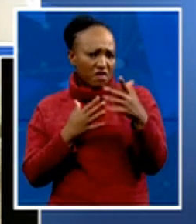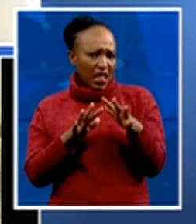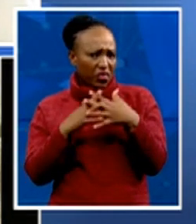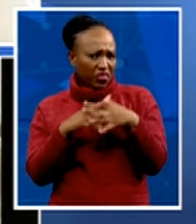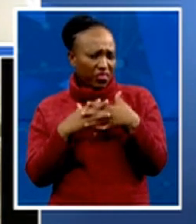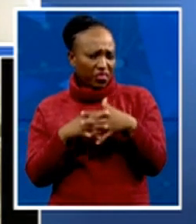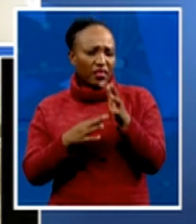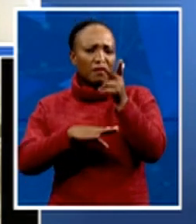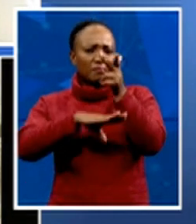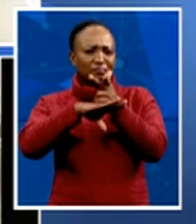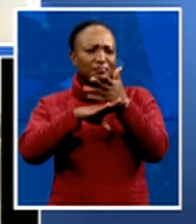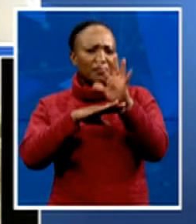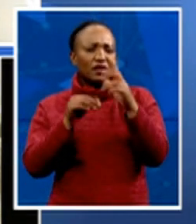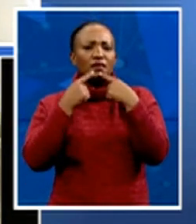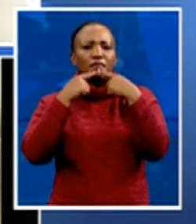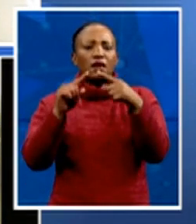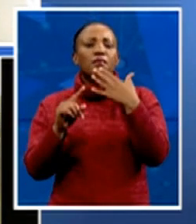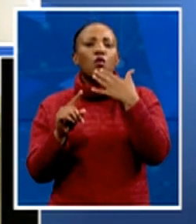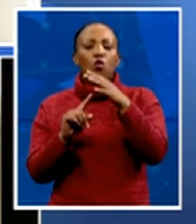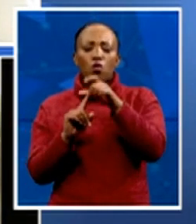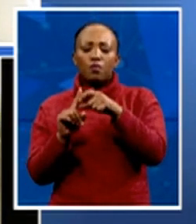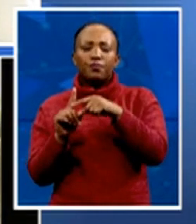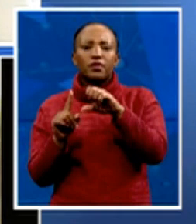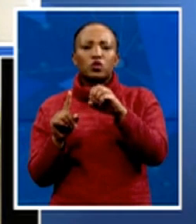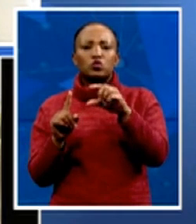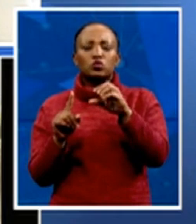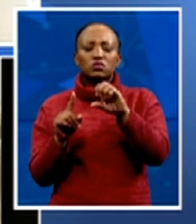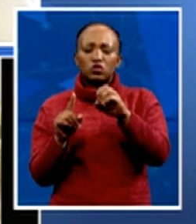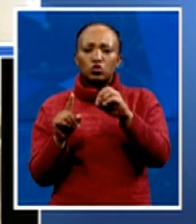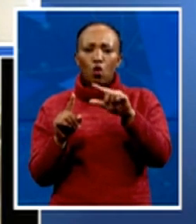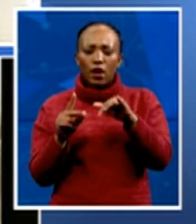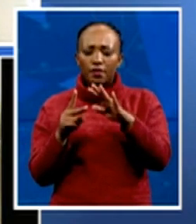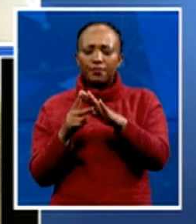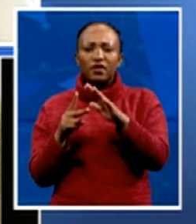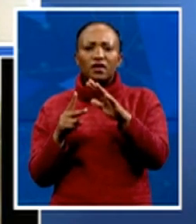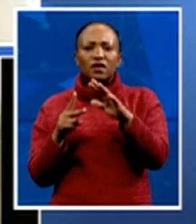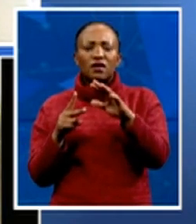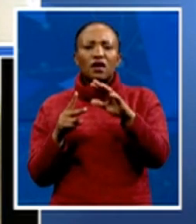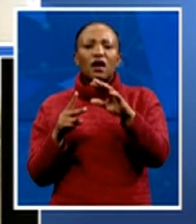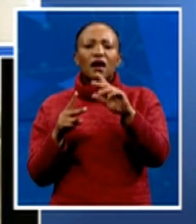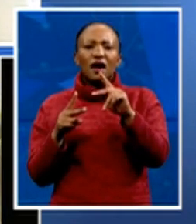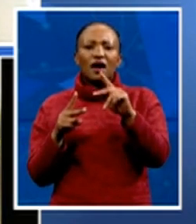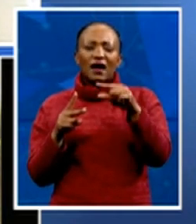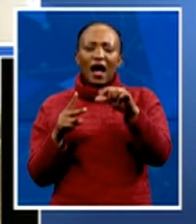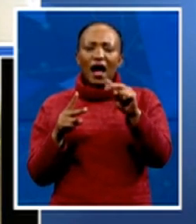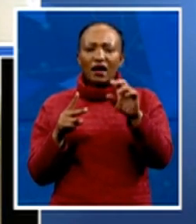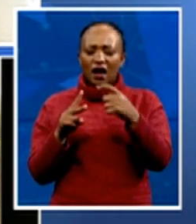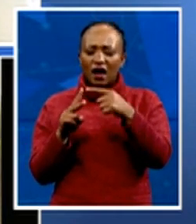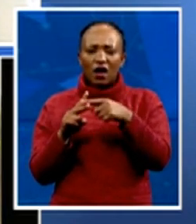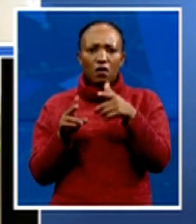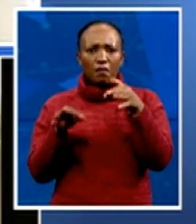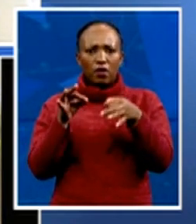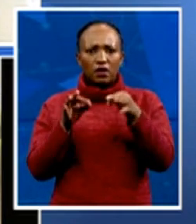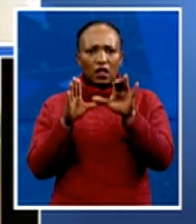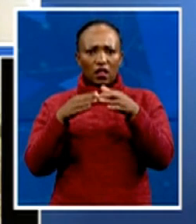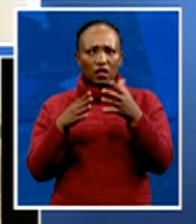Solima Latsi and Mahashula Ganawe, who were expecting political conversations to take place. And they were talking about a jog